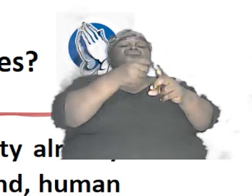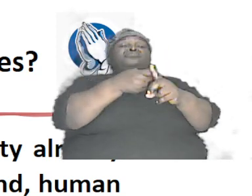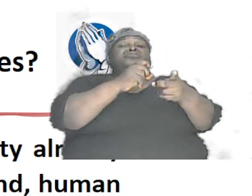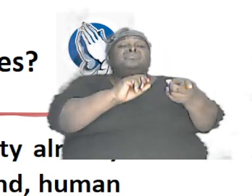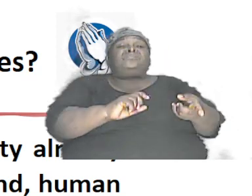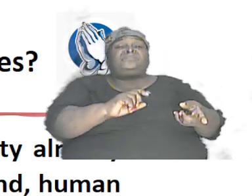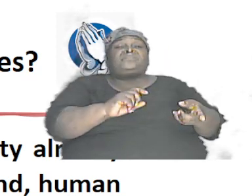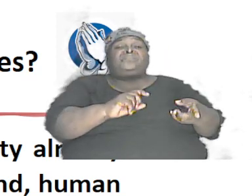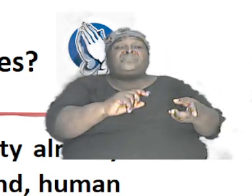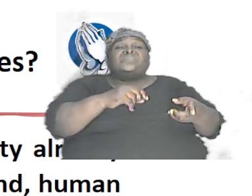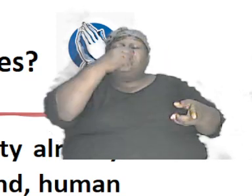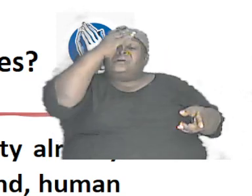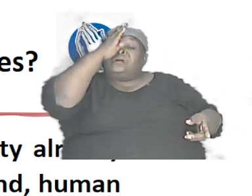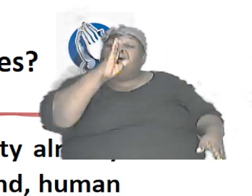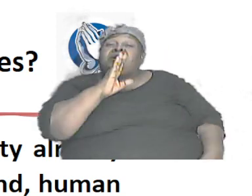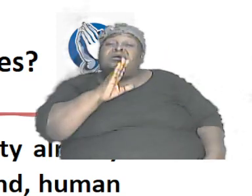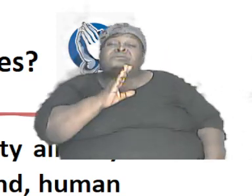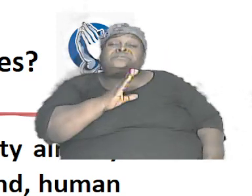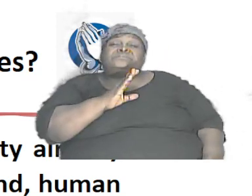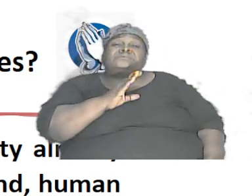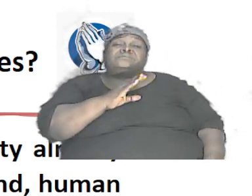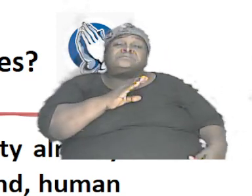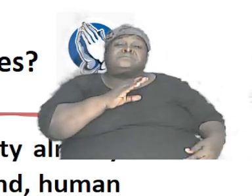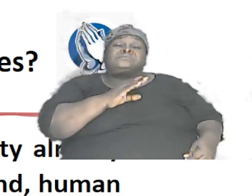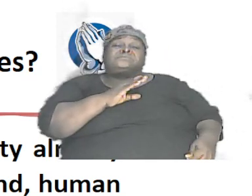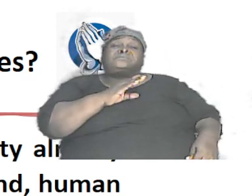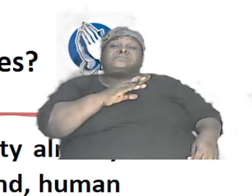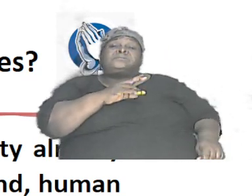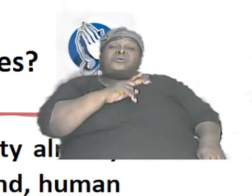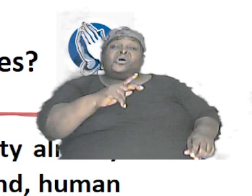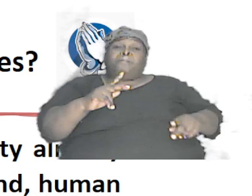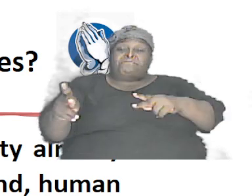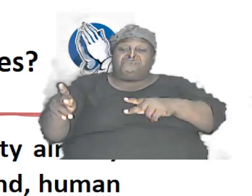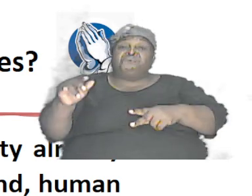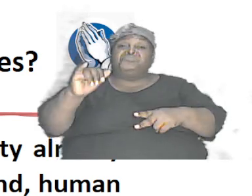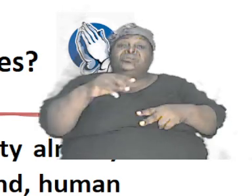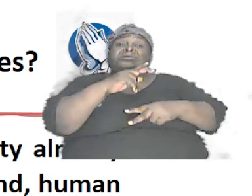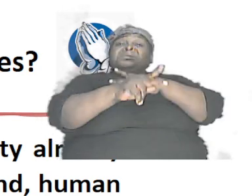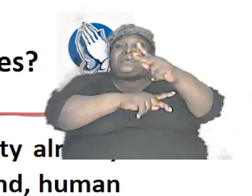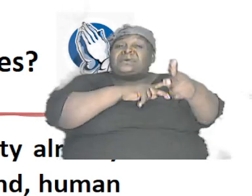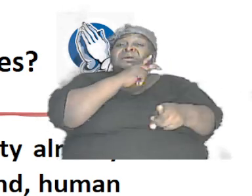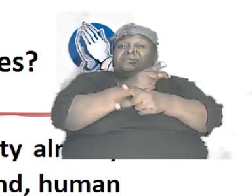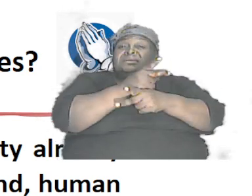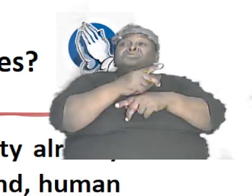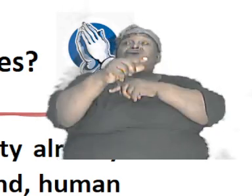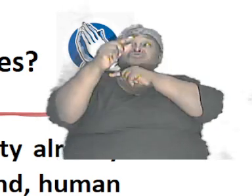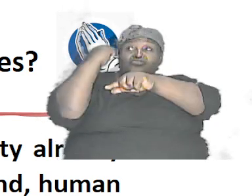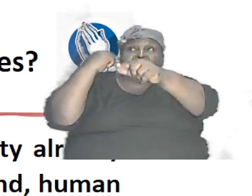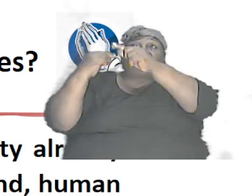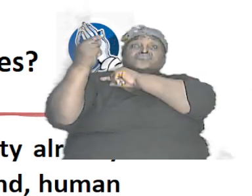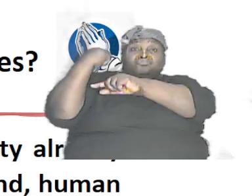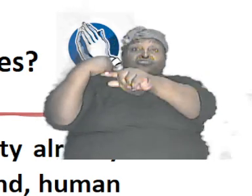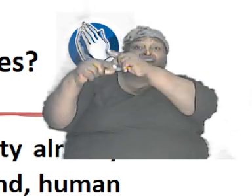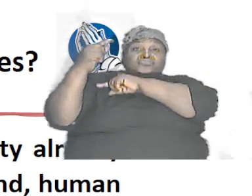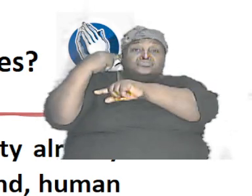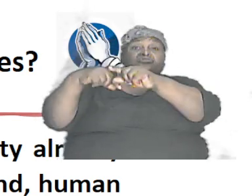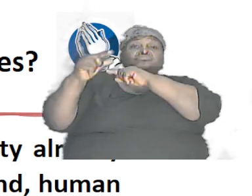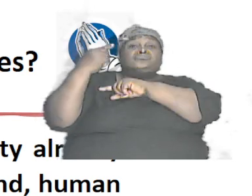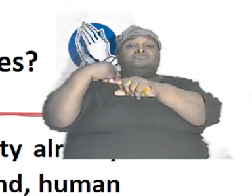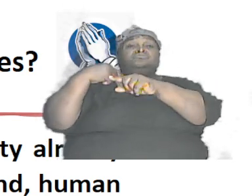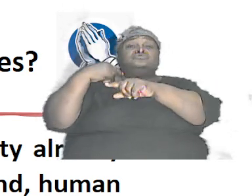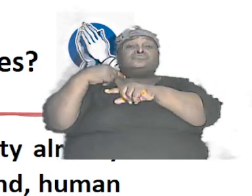sisters is that God put that kind of genetic diversity